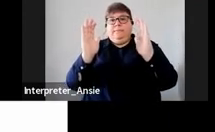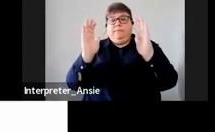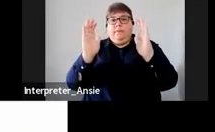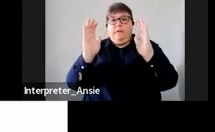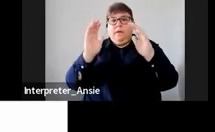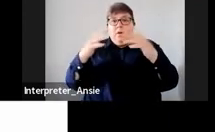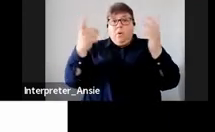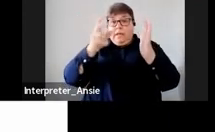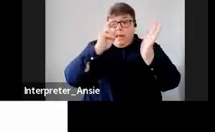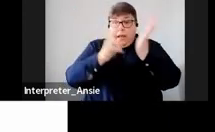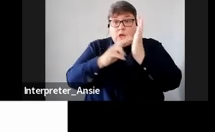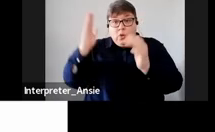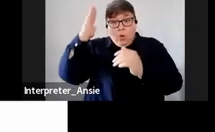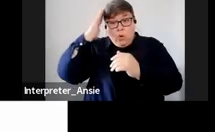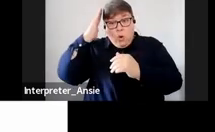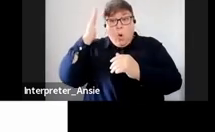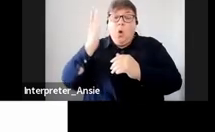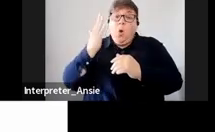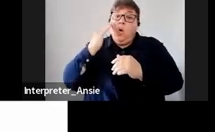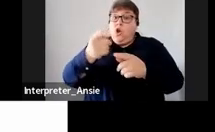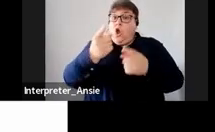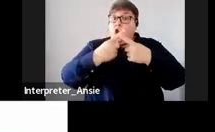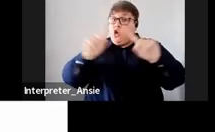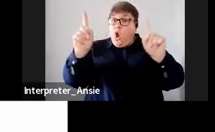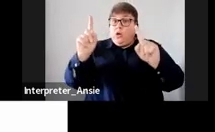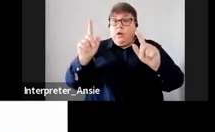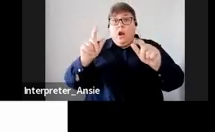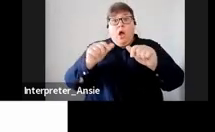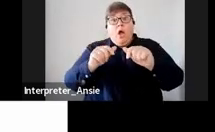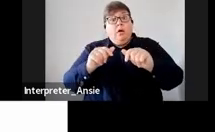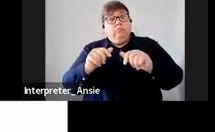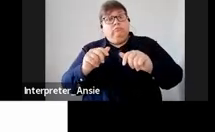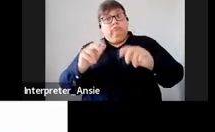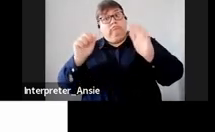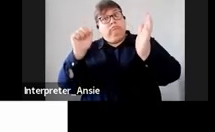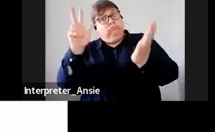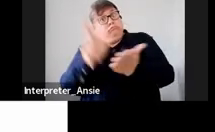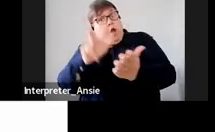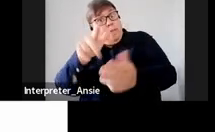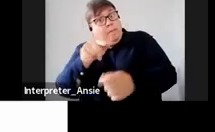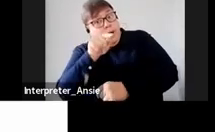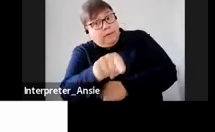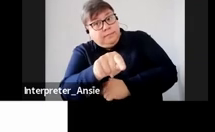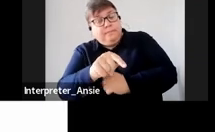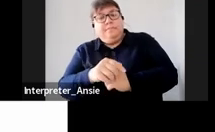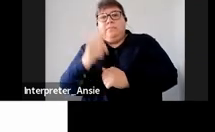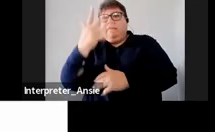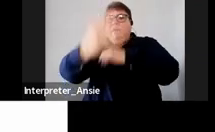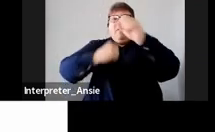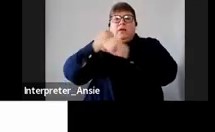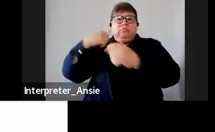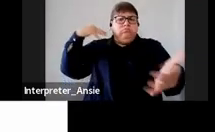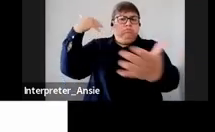need to know is that if you've been non-compliant for specific years of assessment let's say for five years you've never submitted your tax return